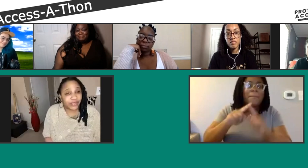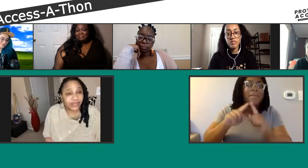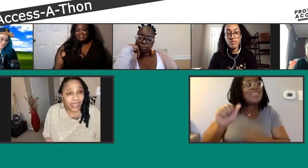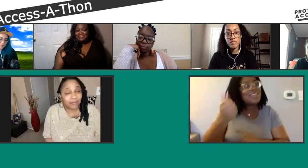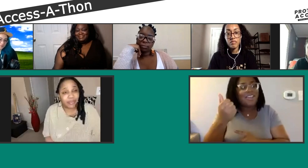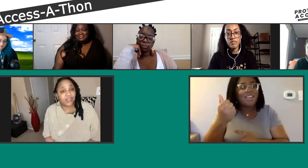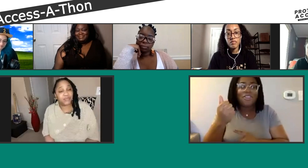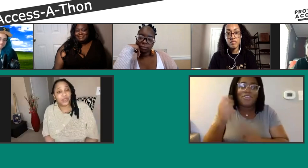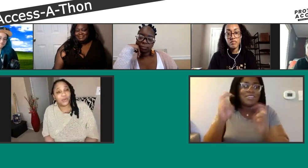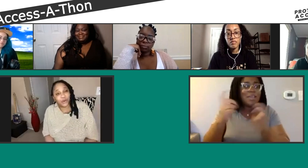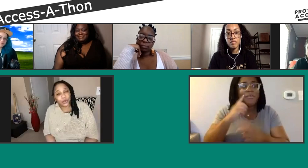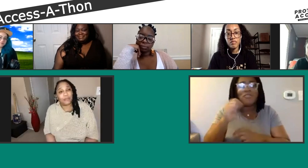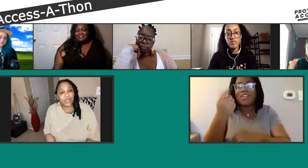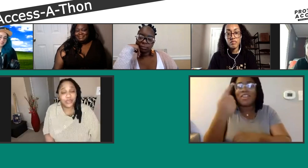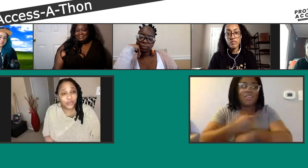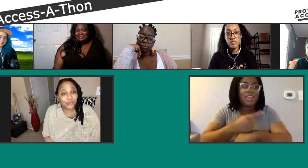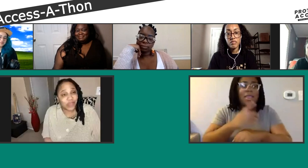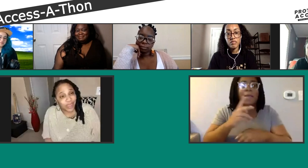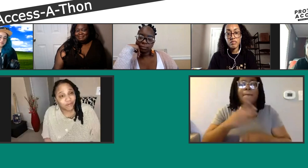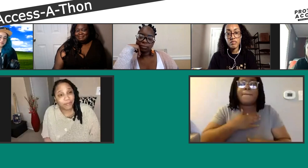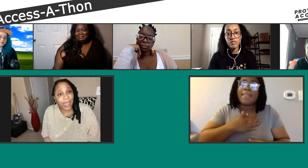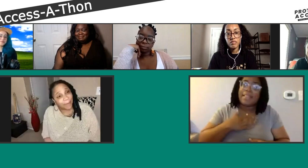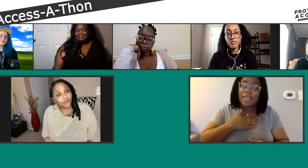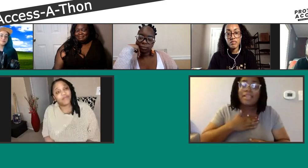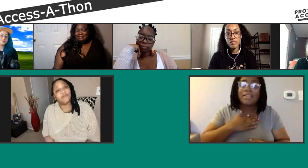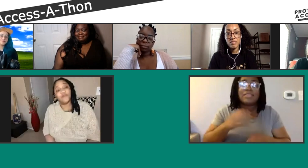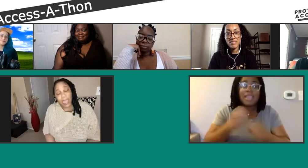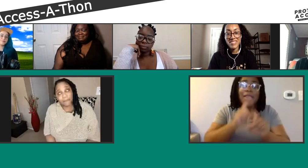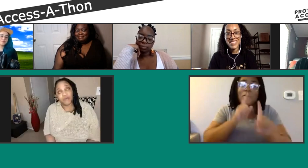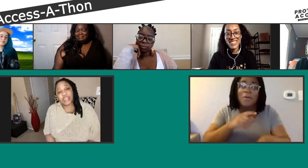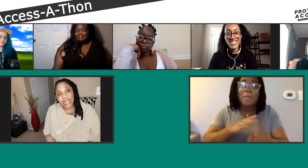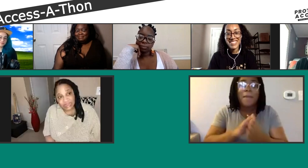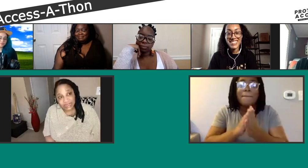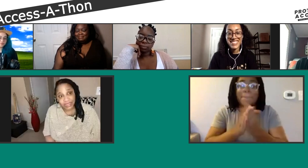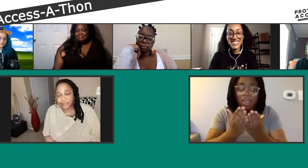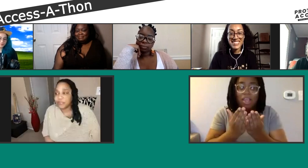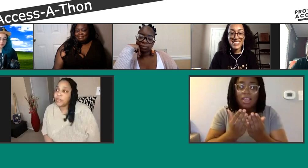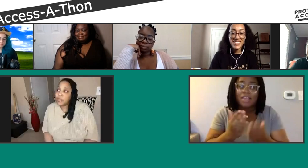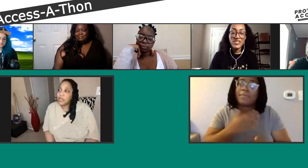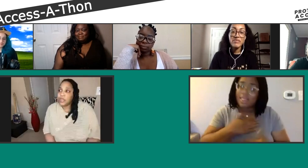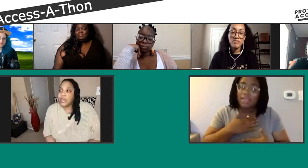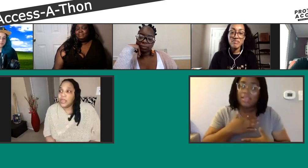for another day. Please pre-order Neat Cute Diary by Emory Lee.